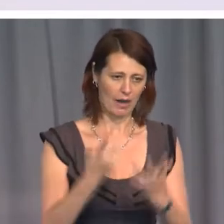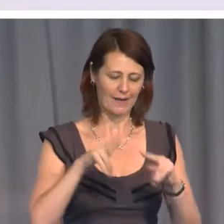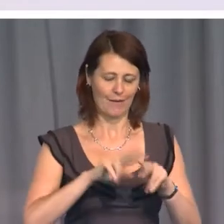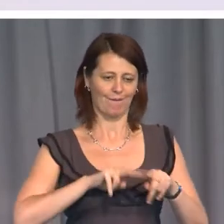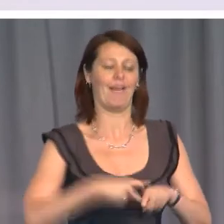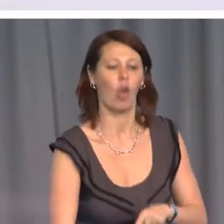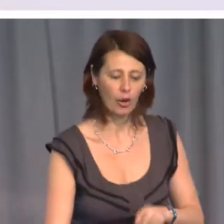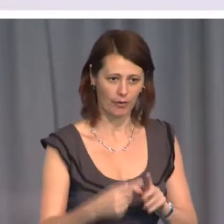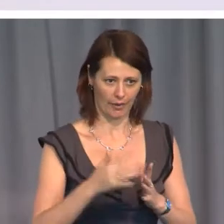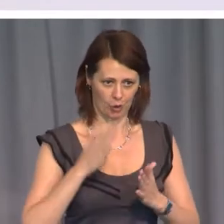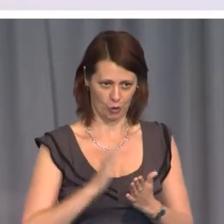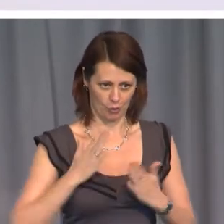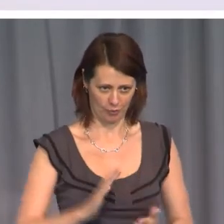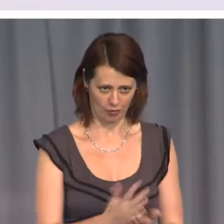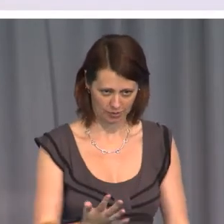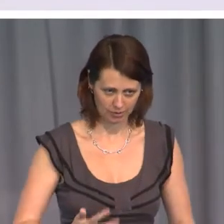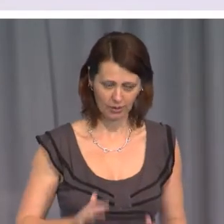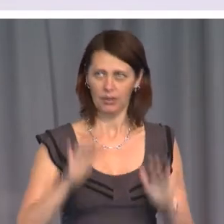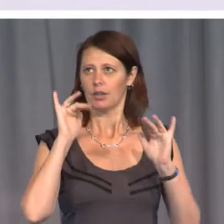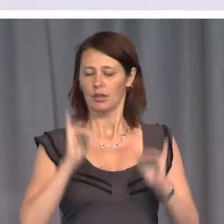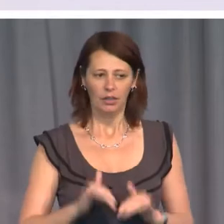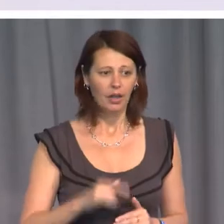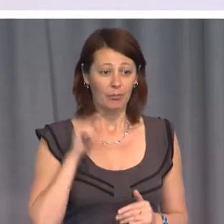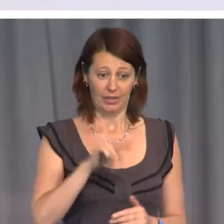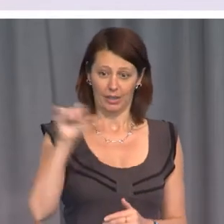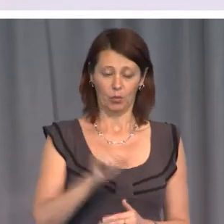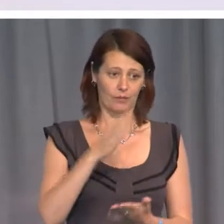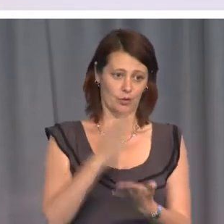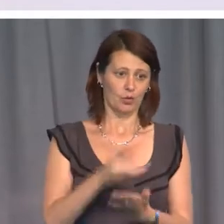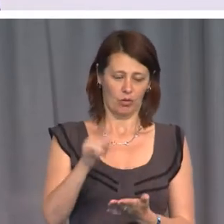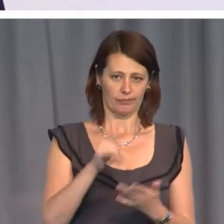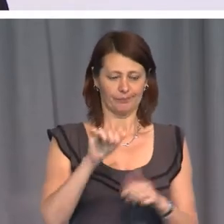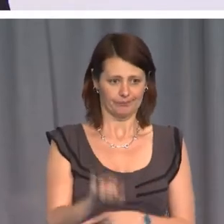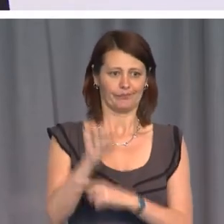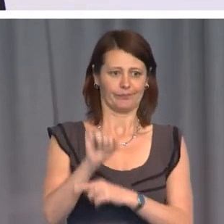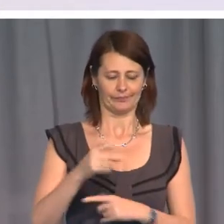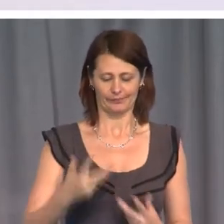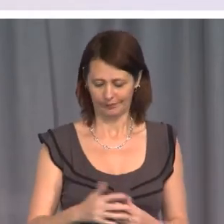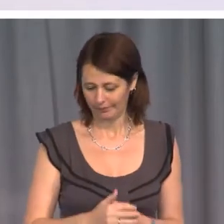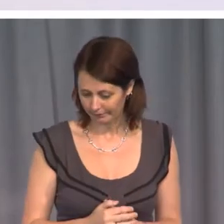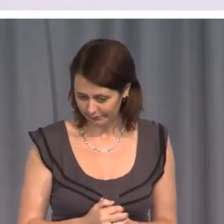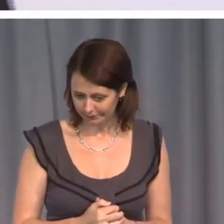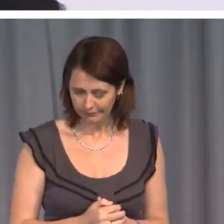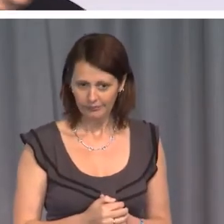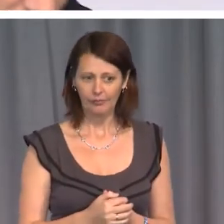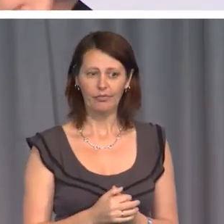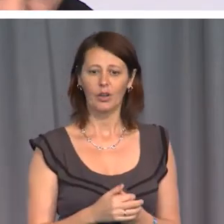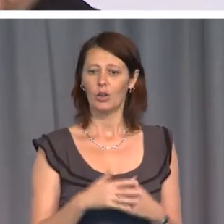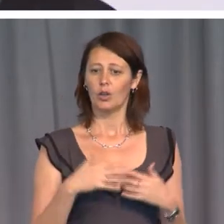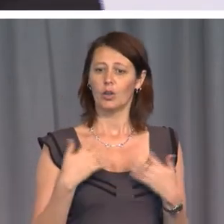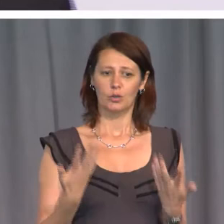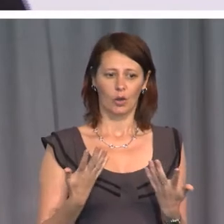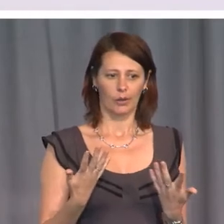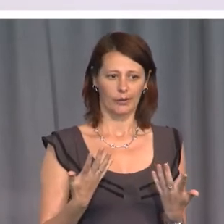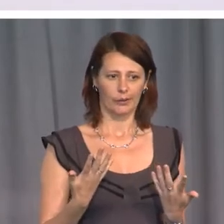is boasting today that he too would have given the Raj Kapaskas their gunboats. Well, who